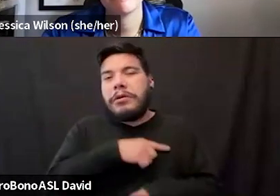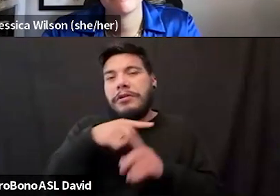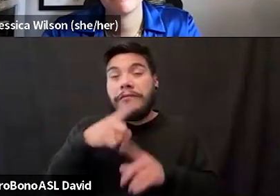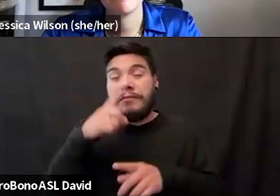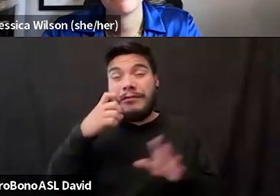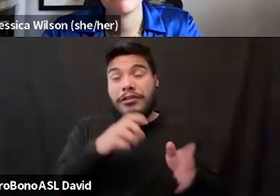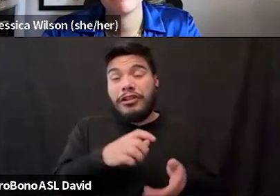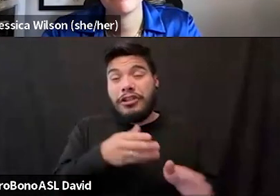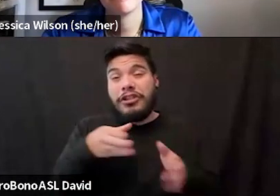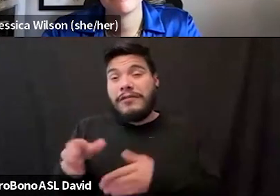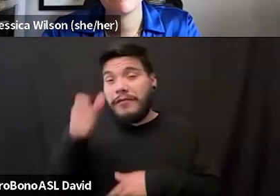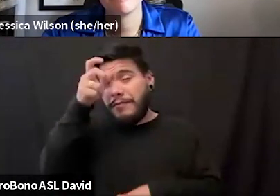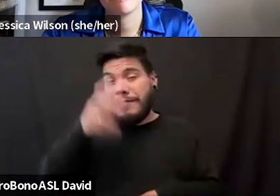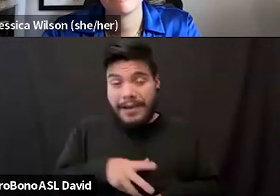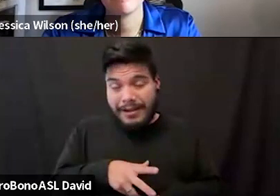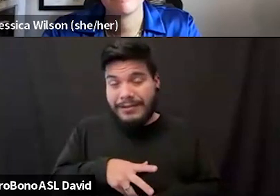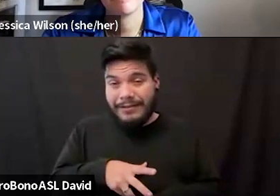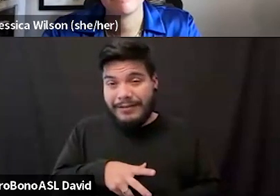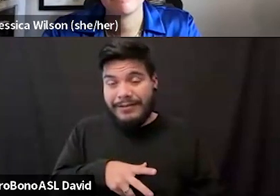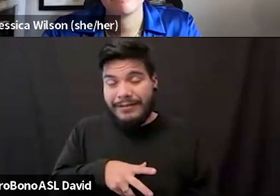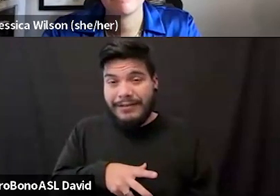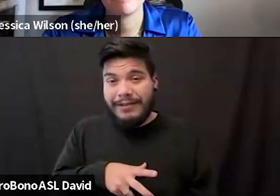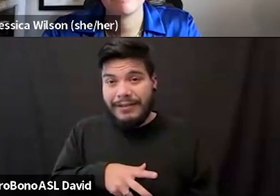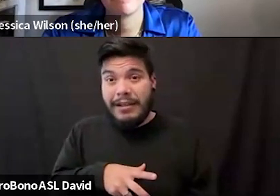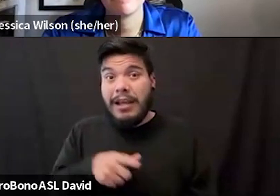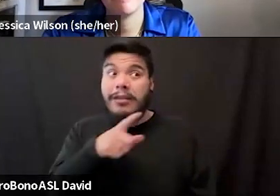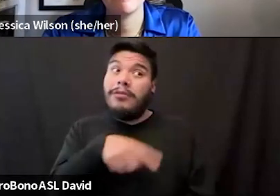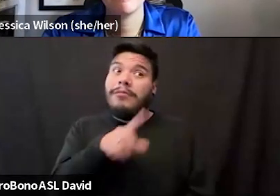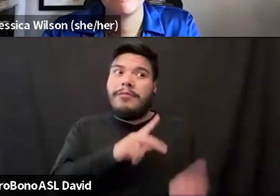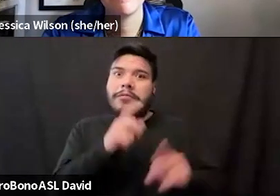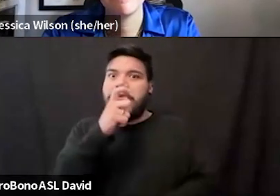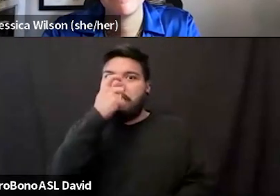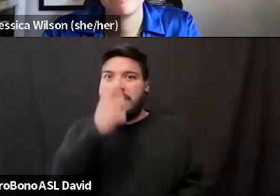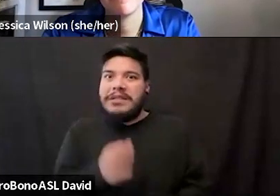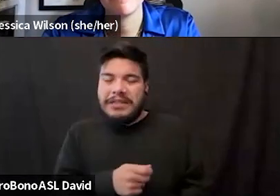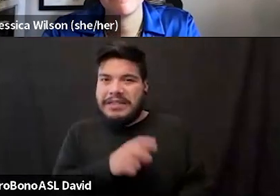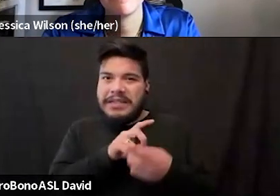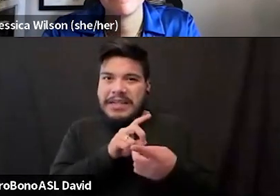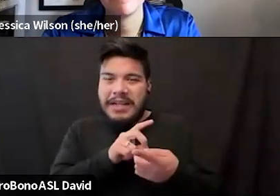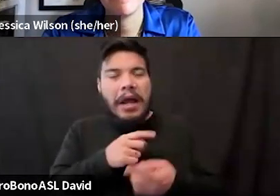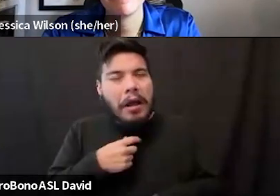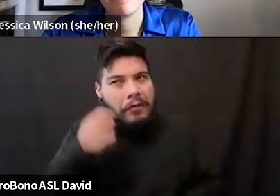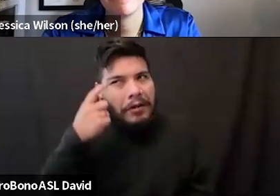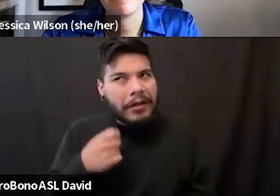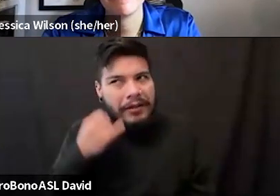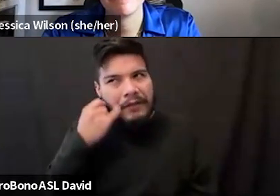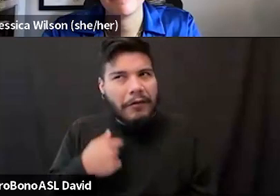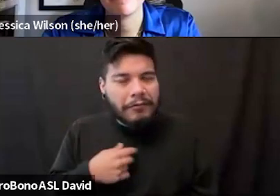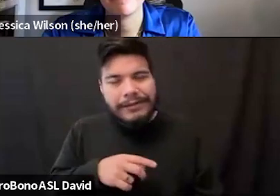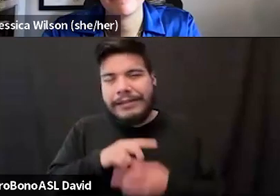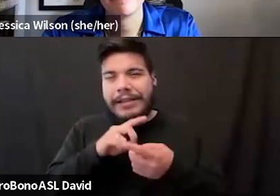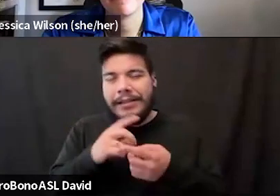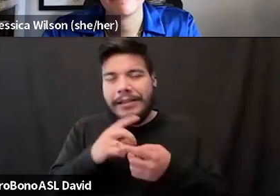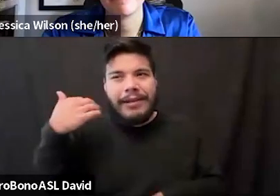and they weren't people I was interested in dating anyway. Like I could see if I was dating more men, that might've been more of a problem. But,